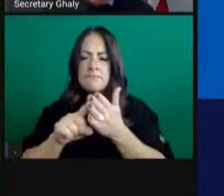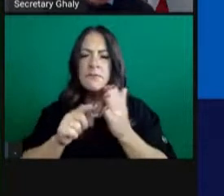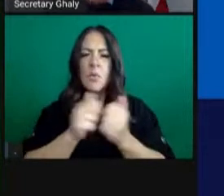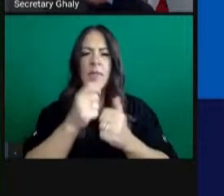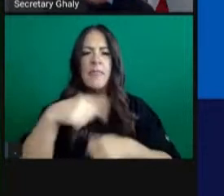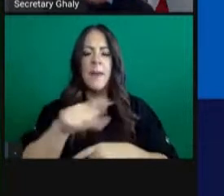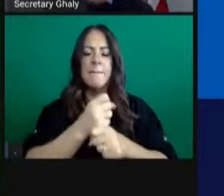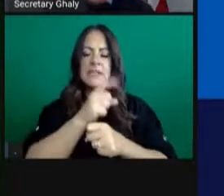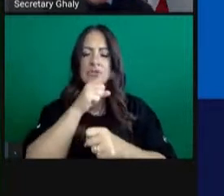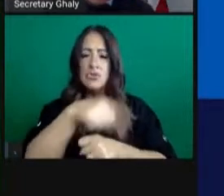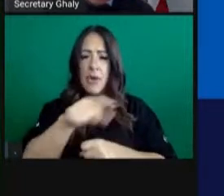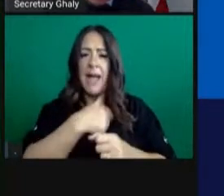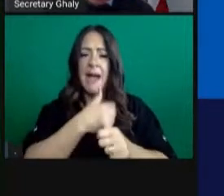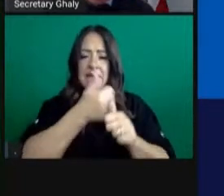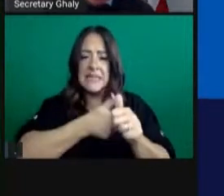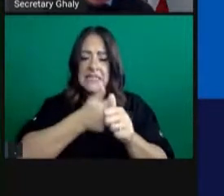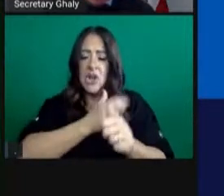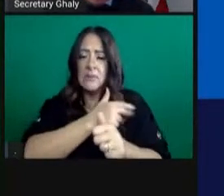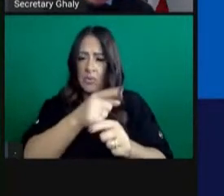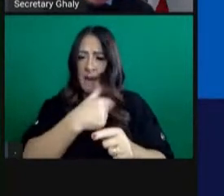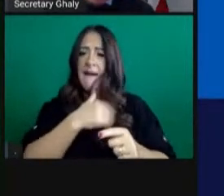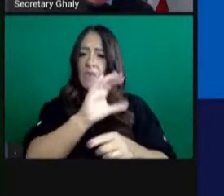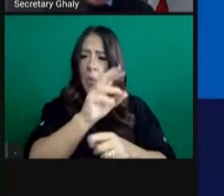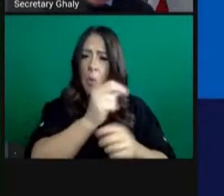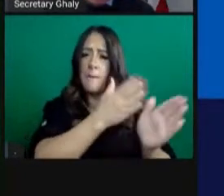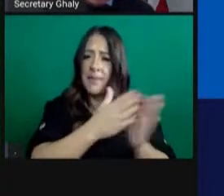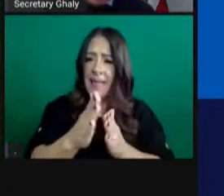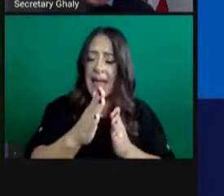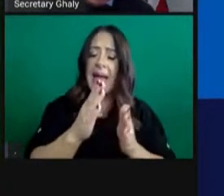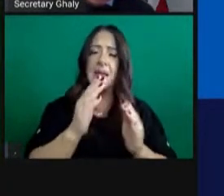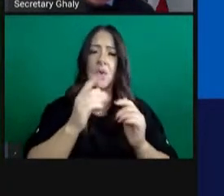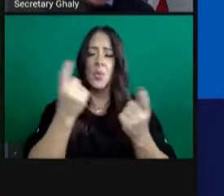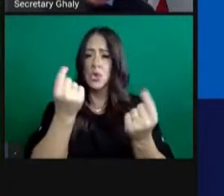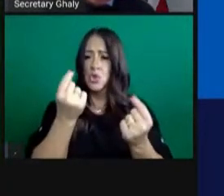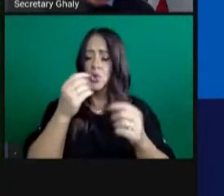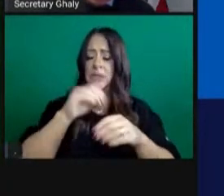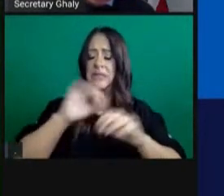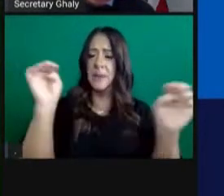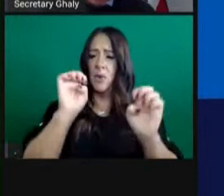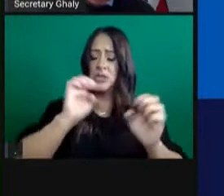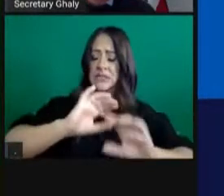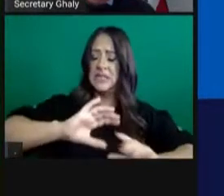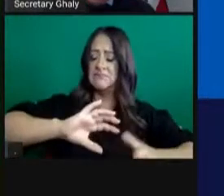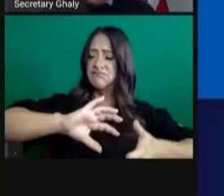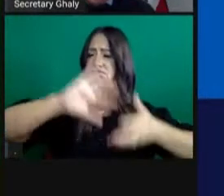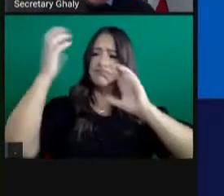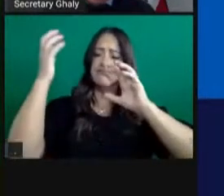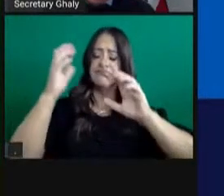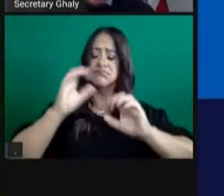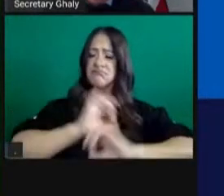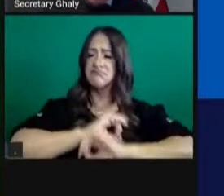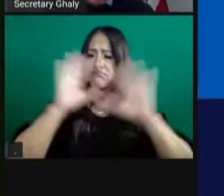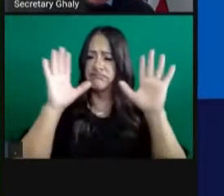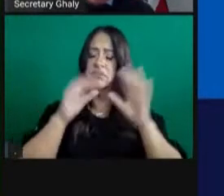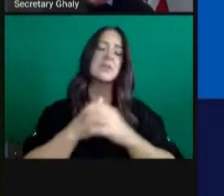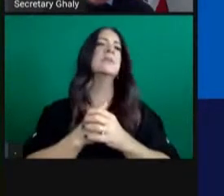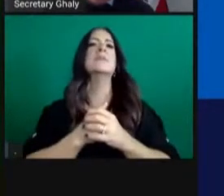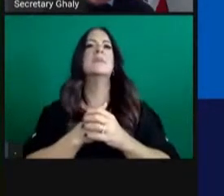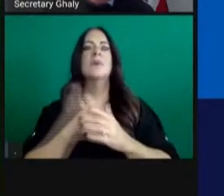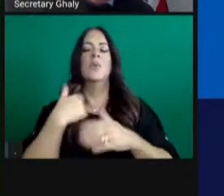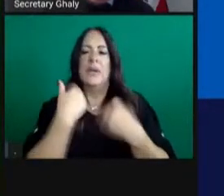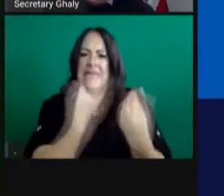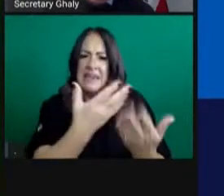crisis care. No one wants to have crisis care situations sneak up on them. We've tried to give